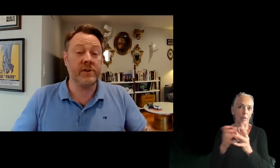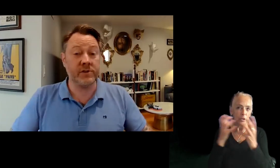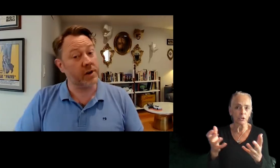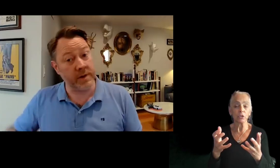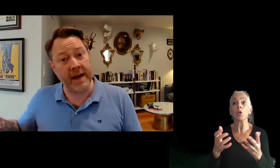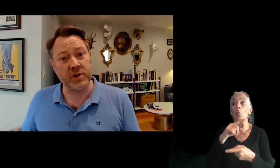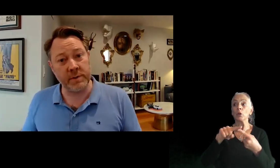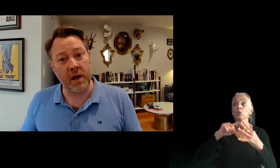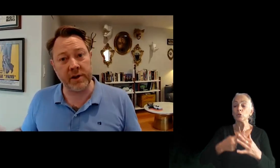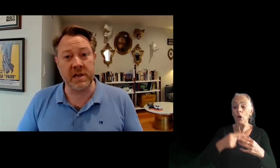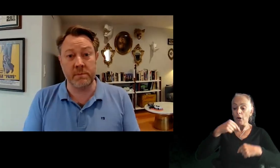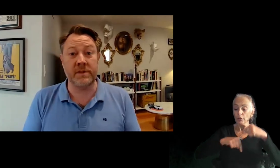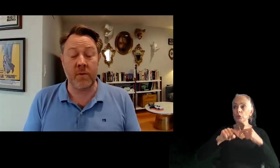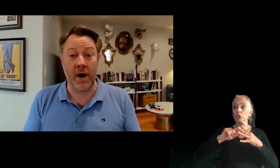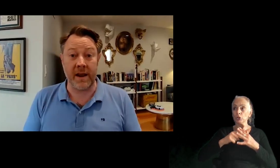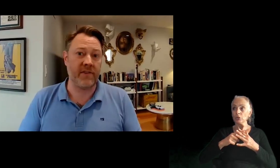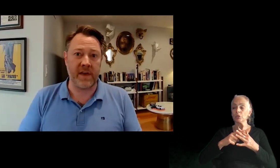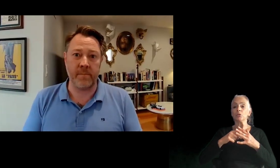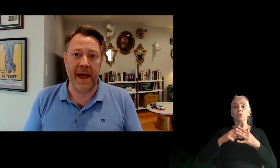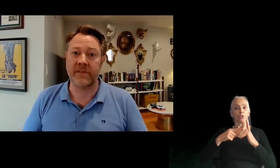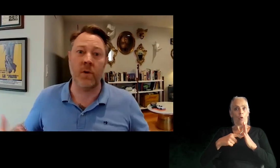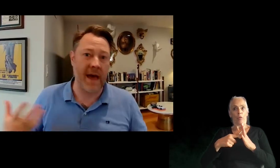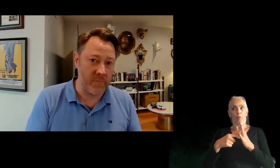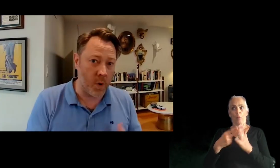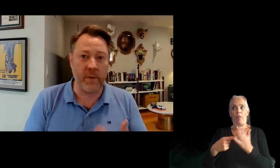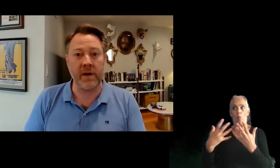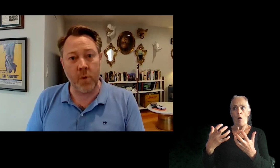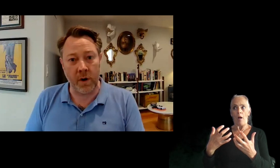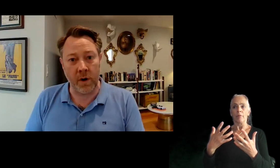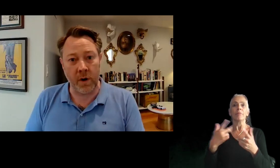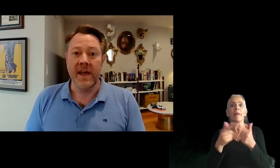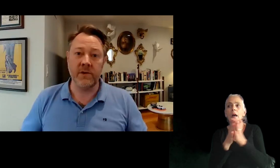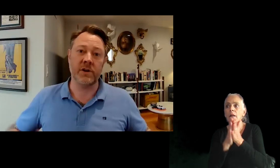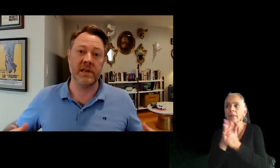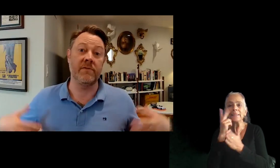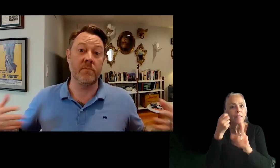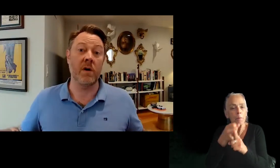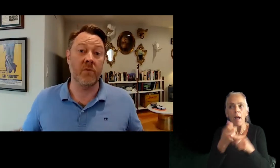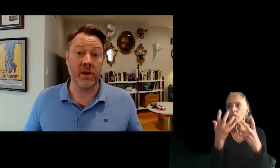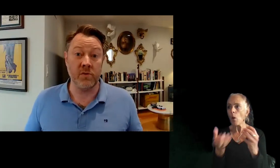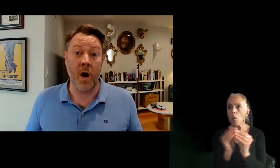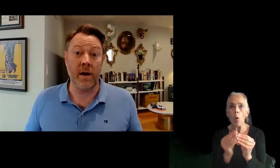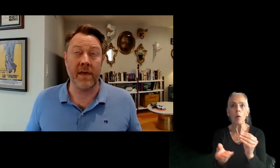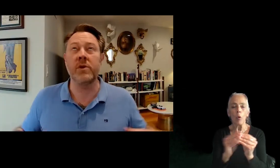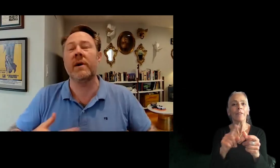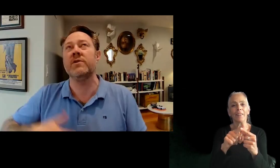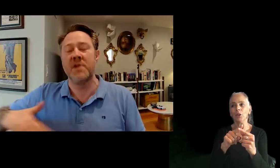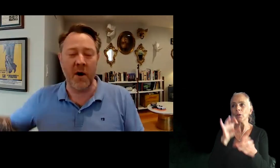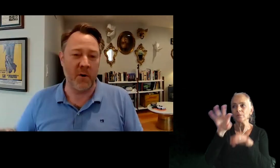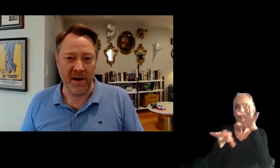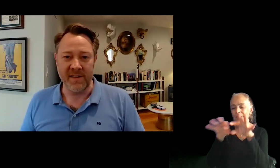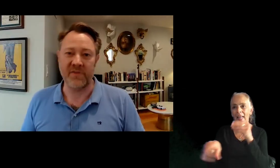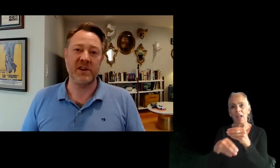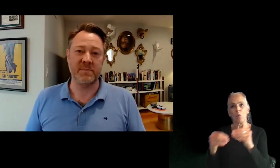Um, so once you start doing that and showing along, you're giving them what they want and they see the impact. They want to have more, they want to have more of it. And you start to give them more of what you want, that we want,